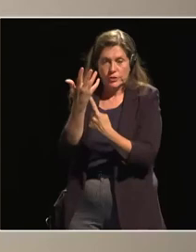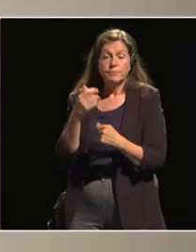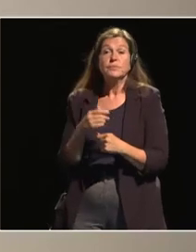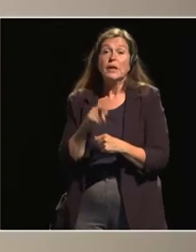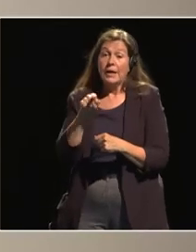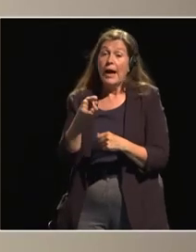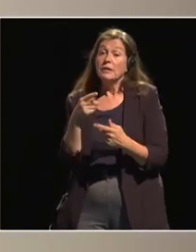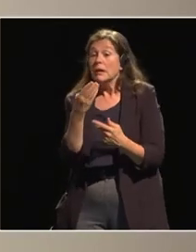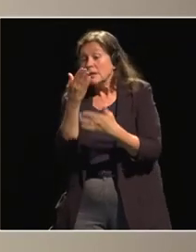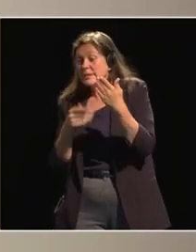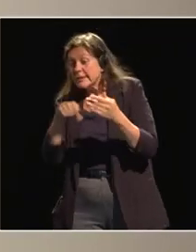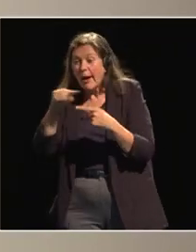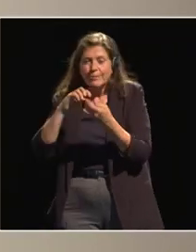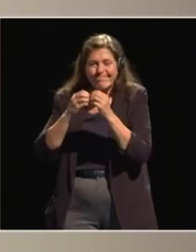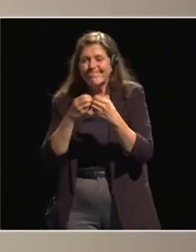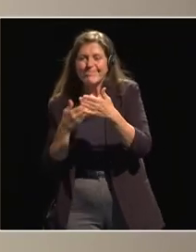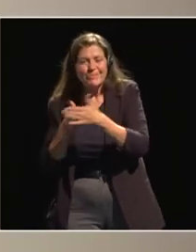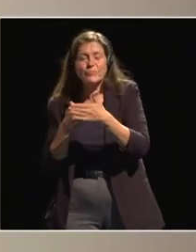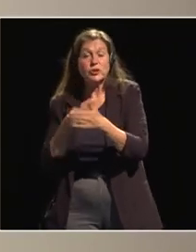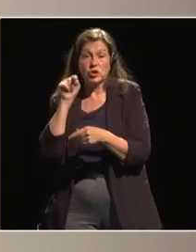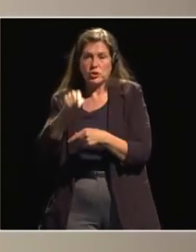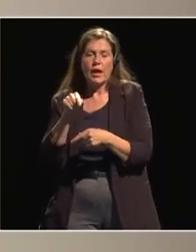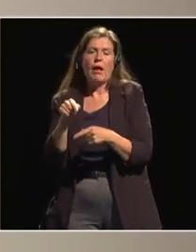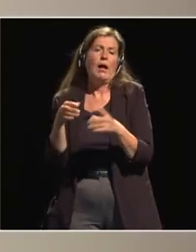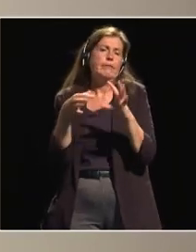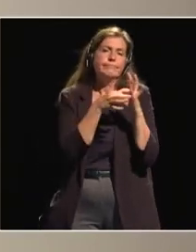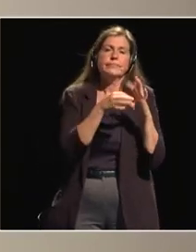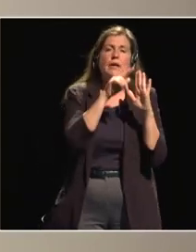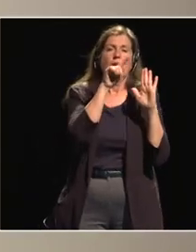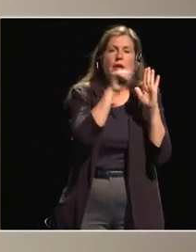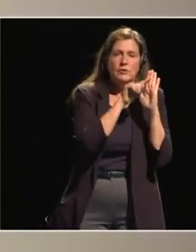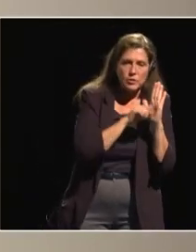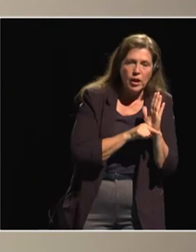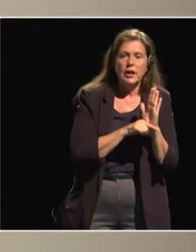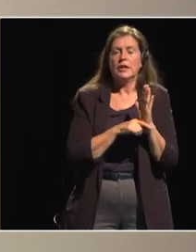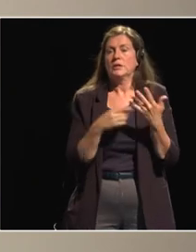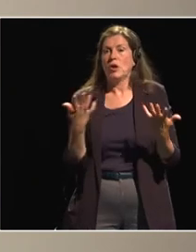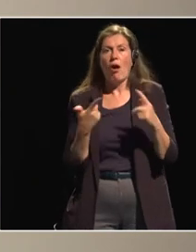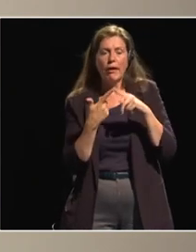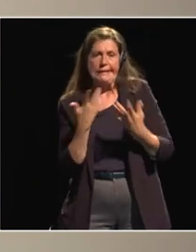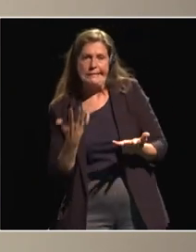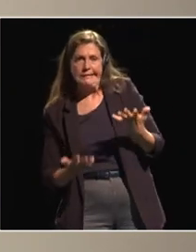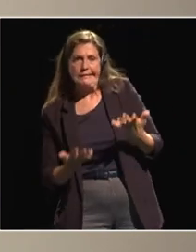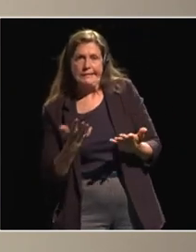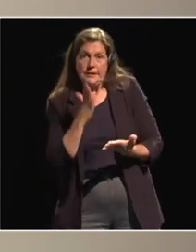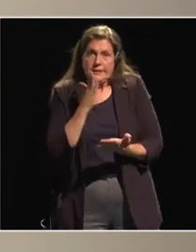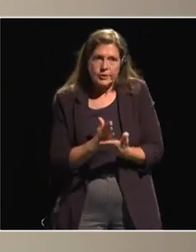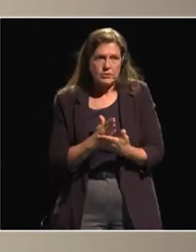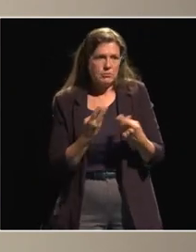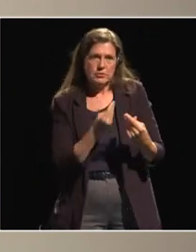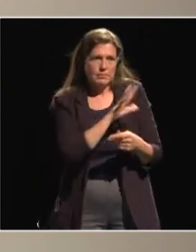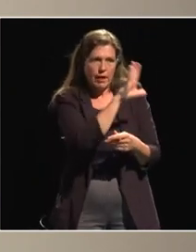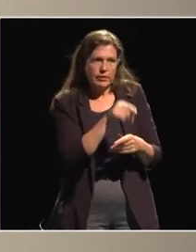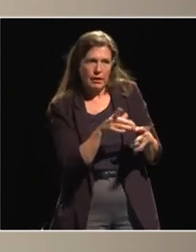them are linked to um the regulatory aspects or lack of certainty in doing business in some